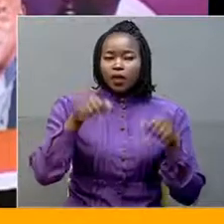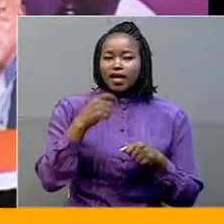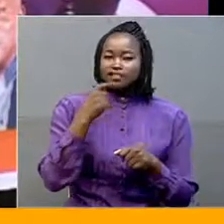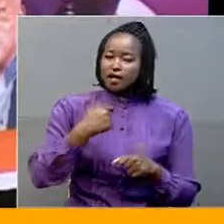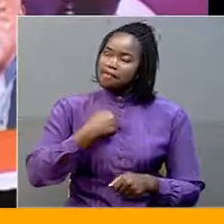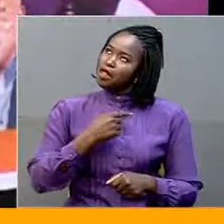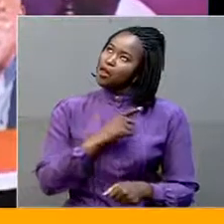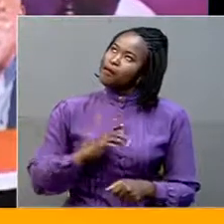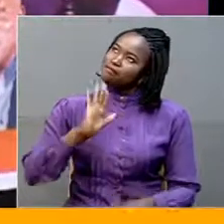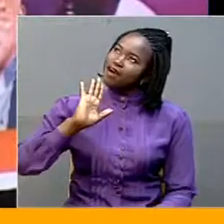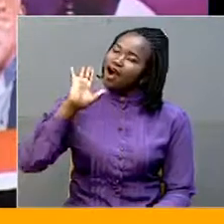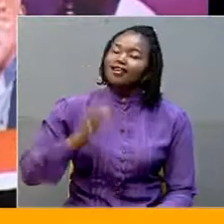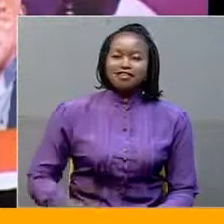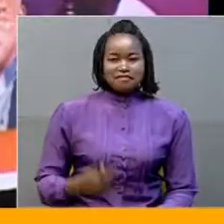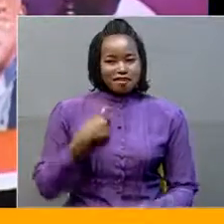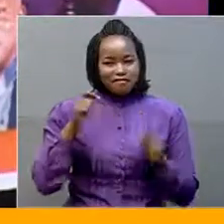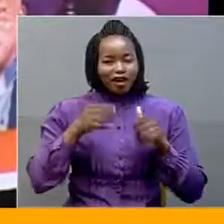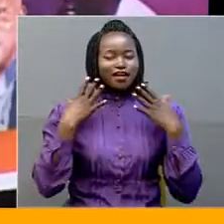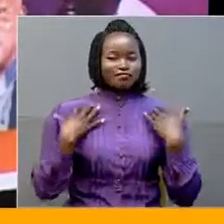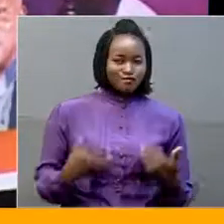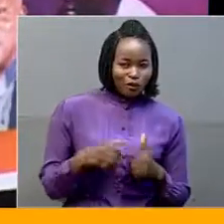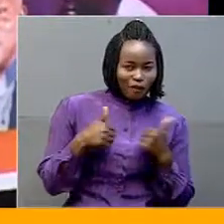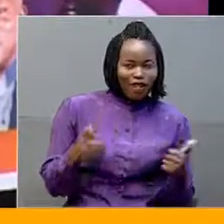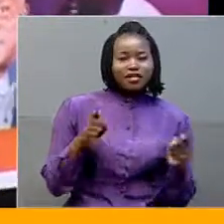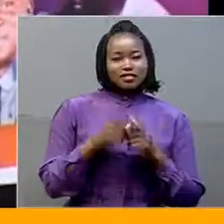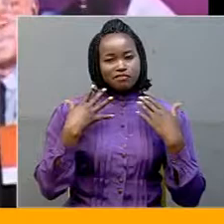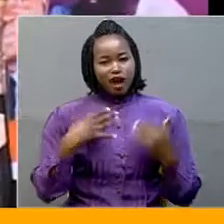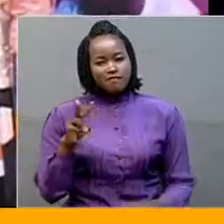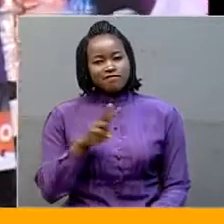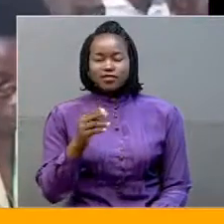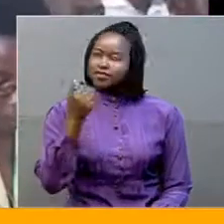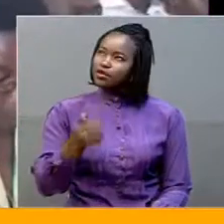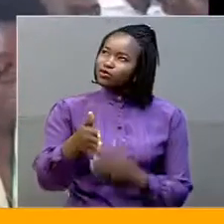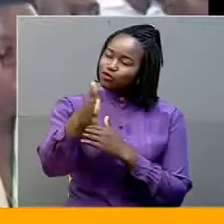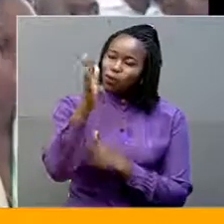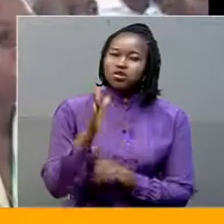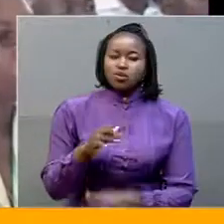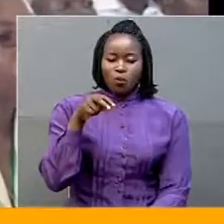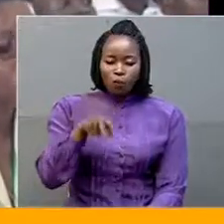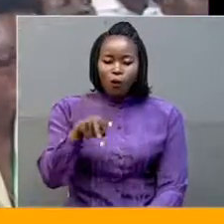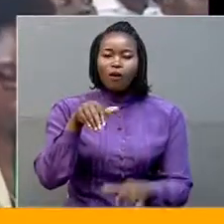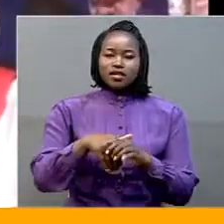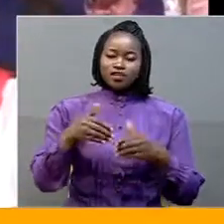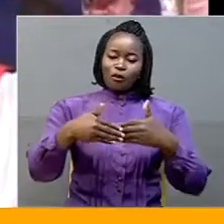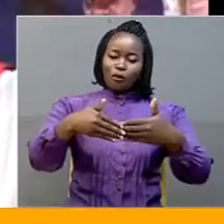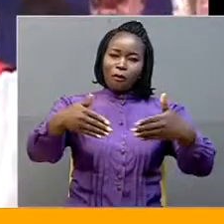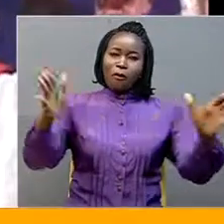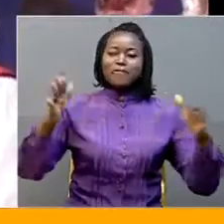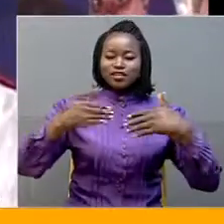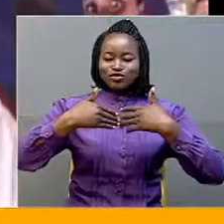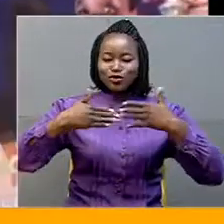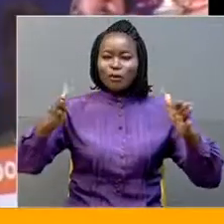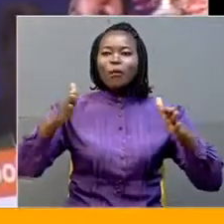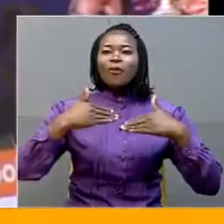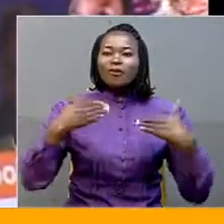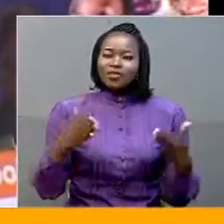the law. I need to dress decently and dress like a child of God, one who is walking in the open door, following the Lord Jesus,